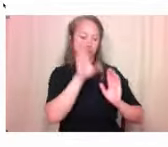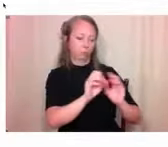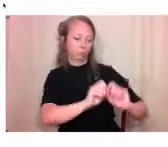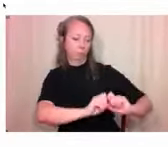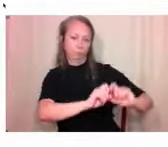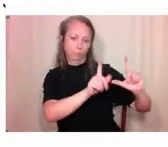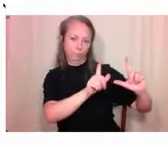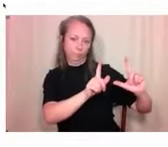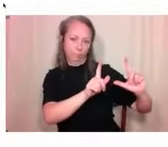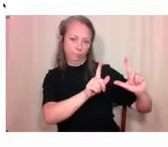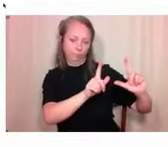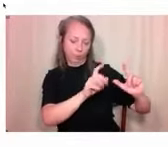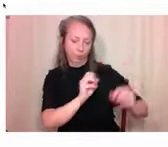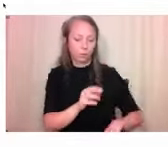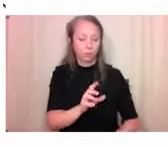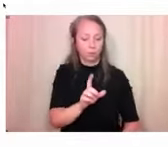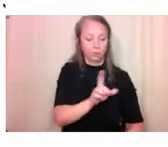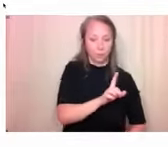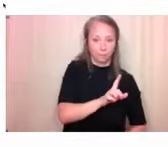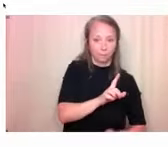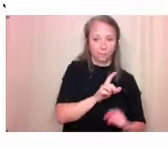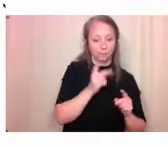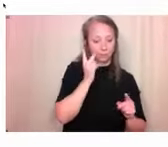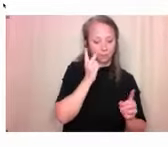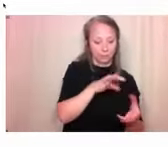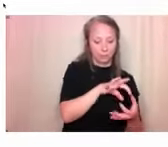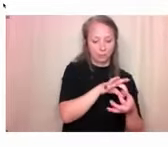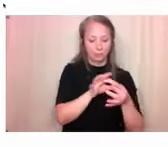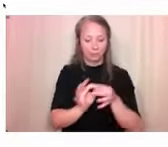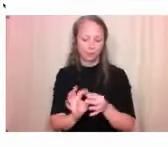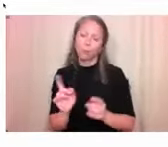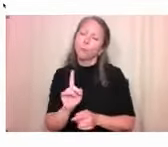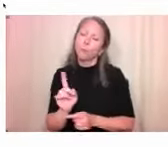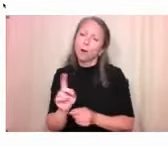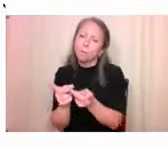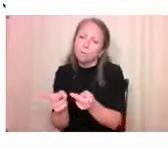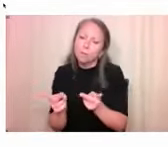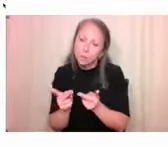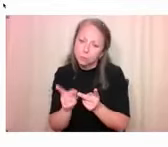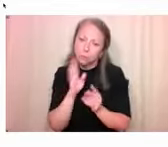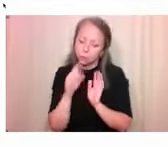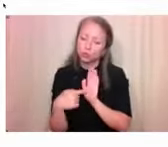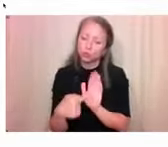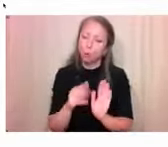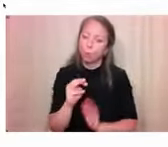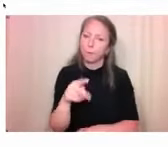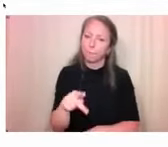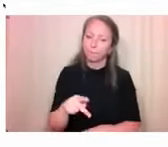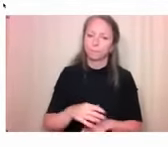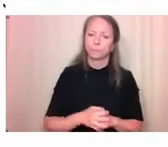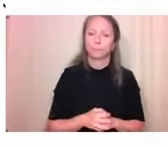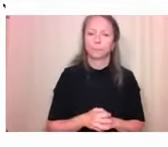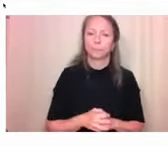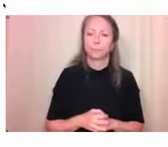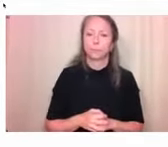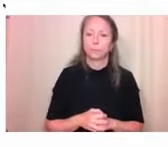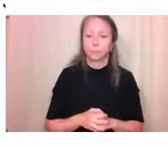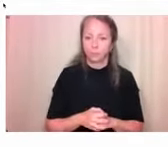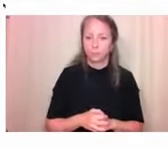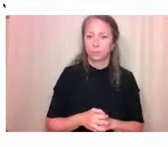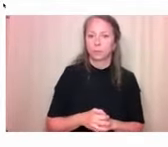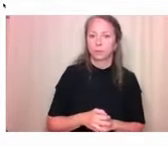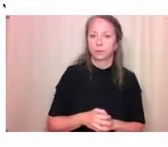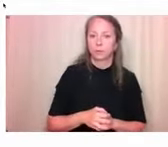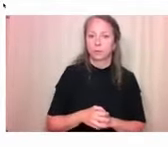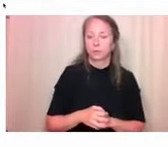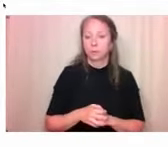will highlight their location. And as I said before, the emojis are there to indicate whether the feature is a barrier or enhancement